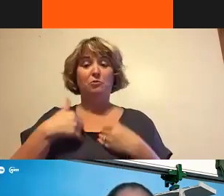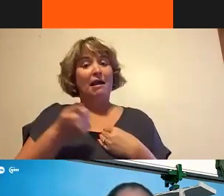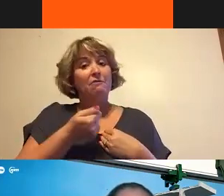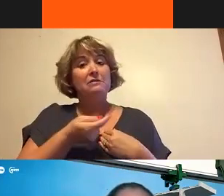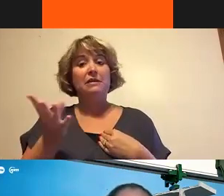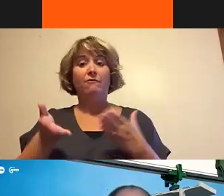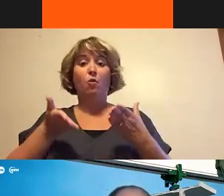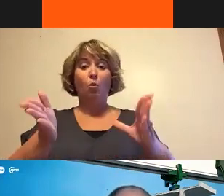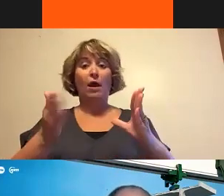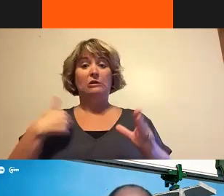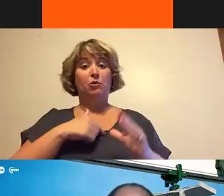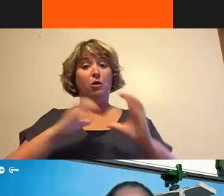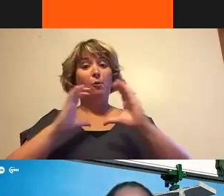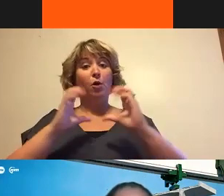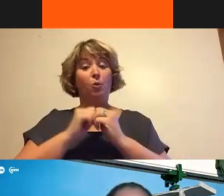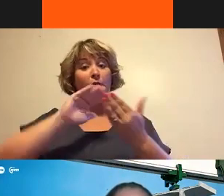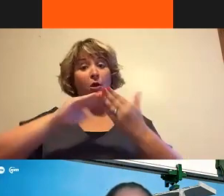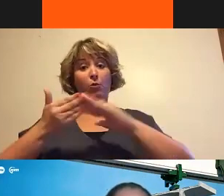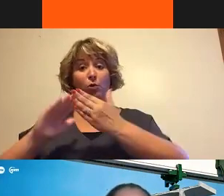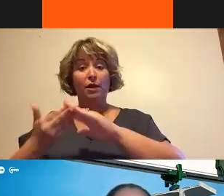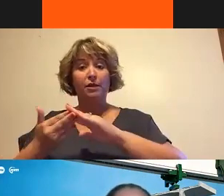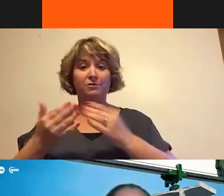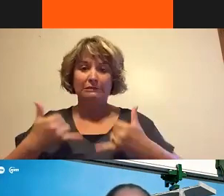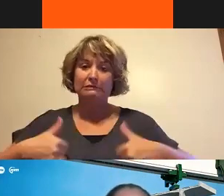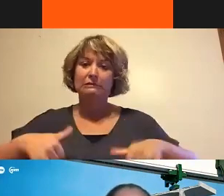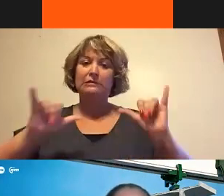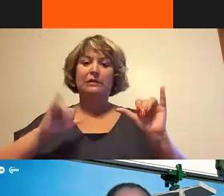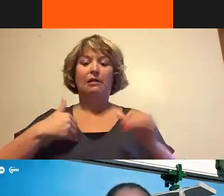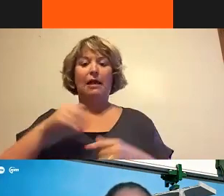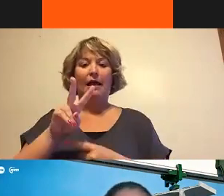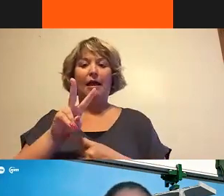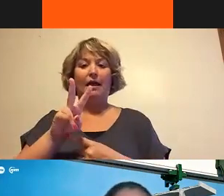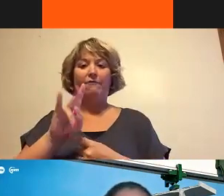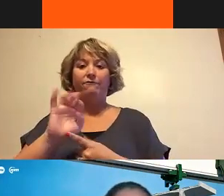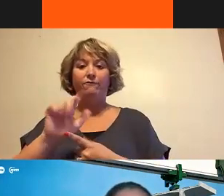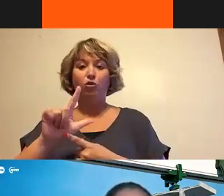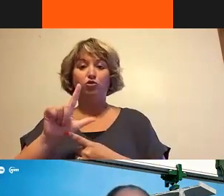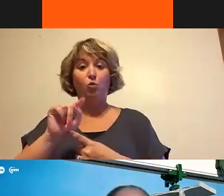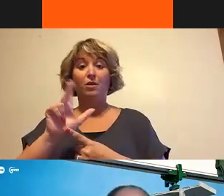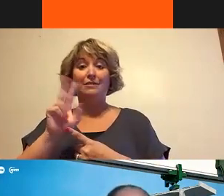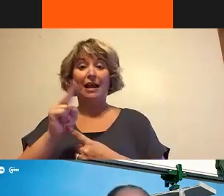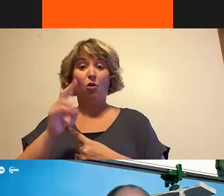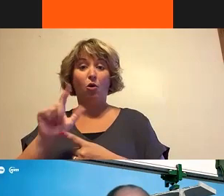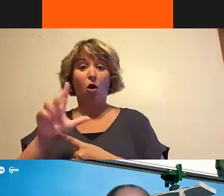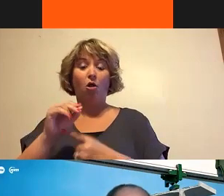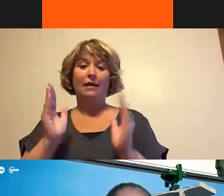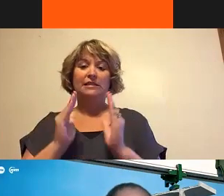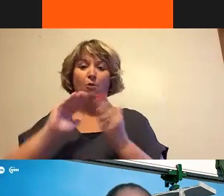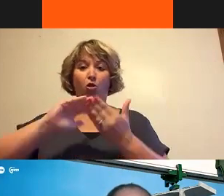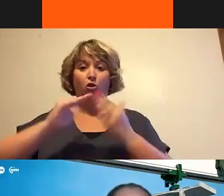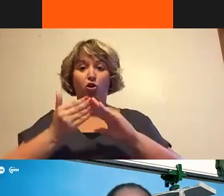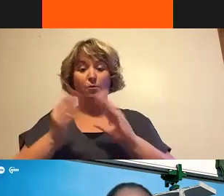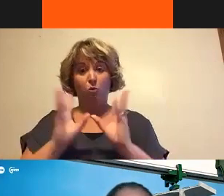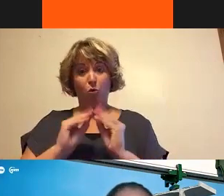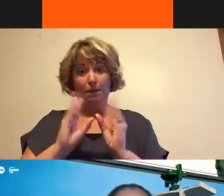the community. We will continue to have virtual town halls and smaller community meetings. Our monthly virtual office